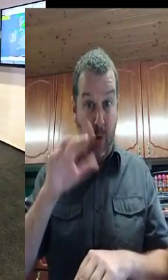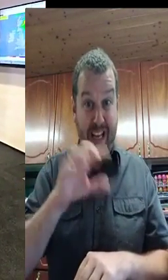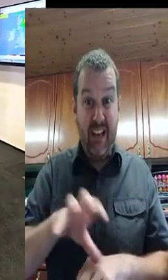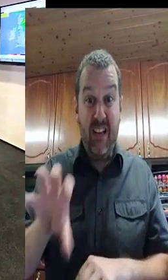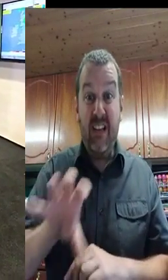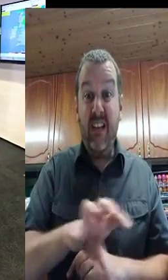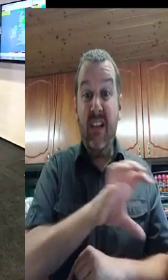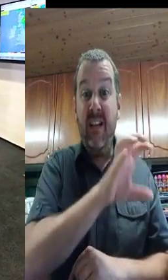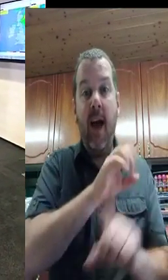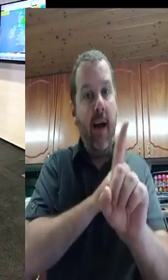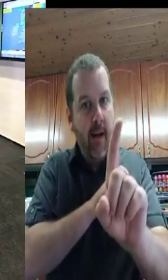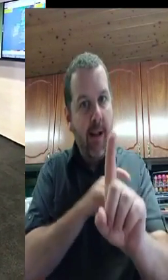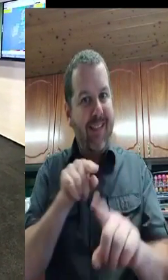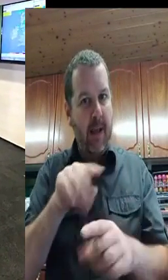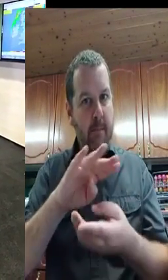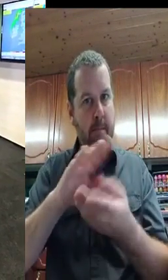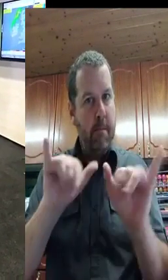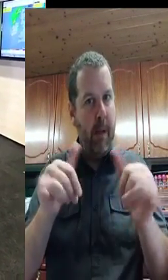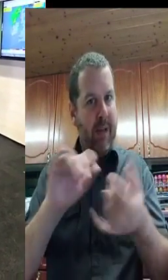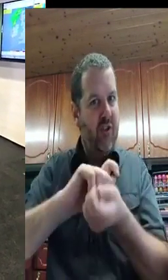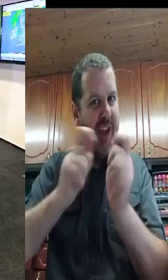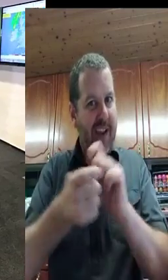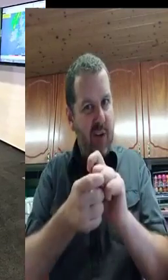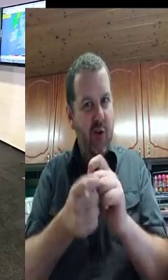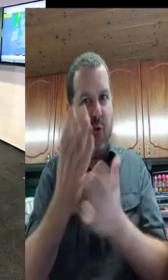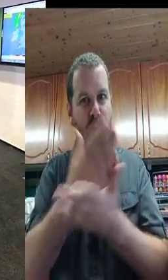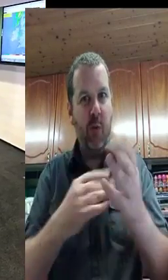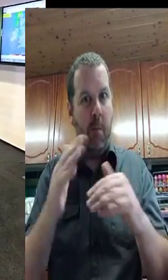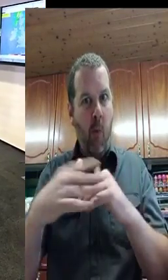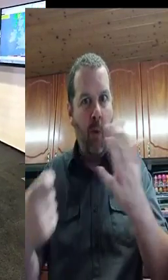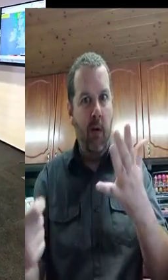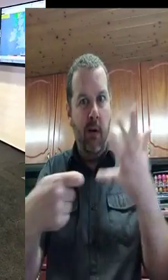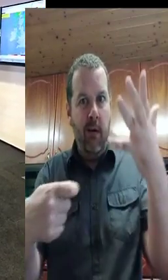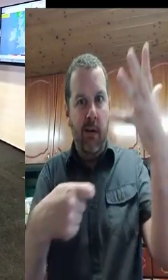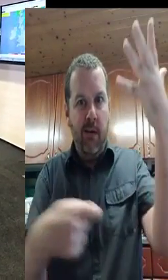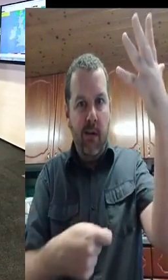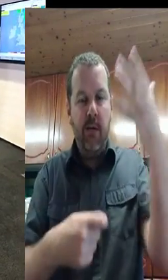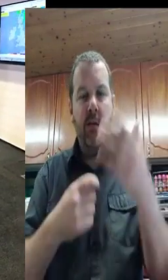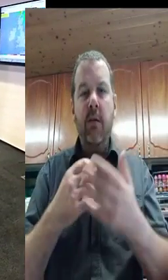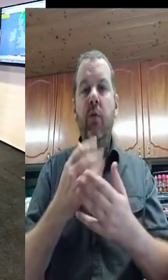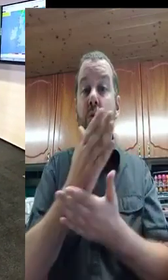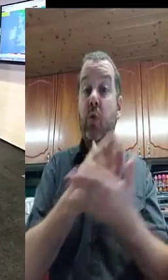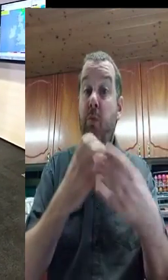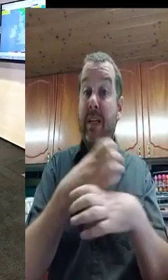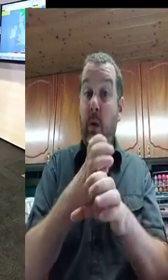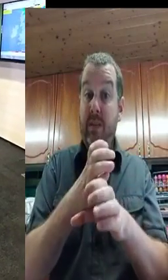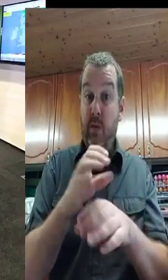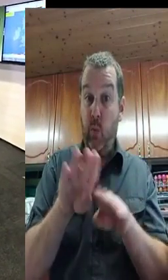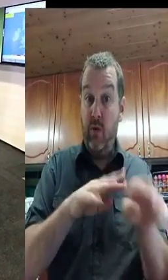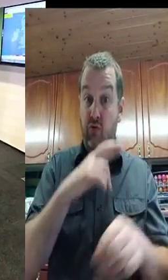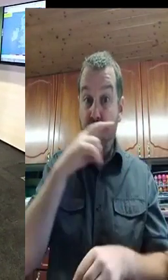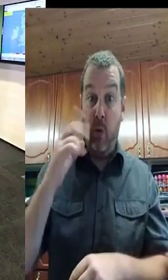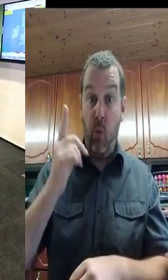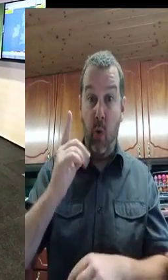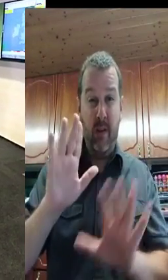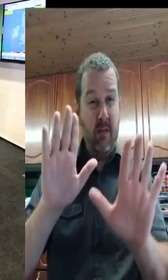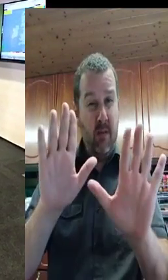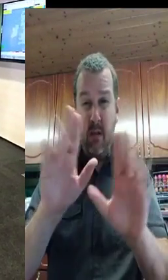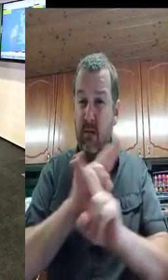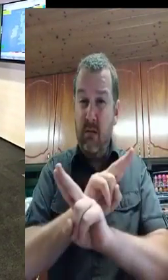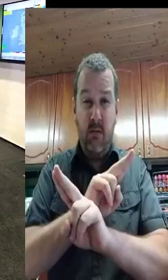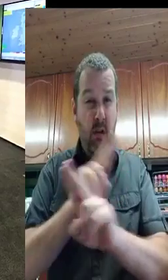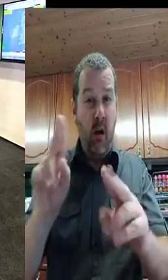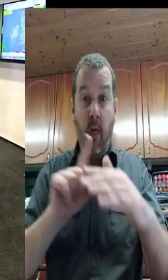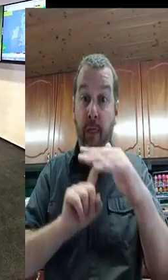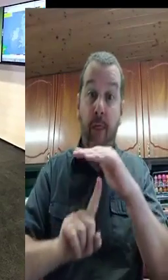cyclists, pedestrians, motorcyclists and trucks. These vehicles are vulnerable to the high winds and the heavy weather conditions that we